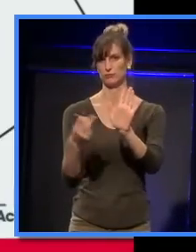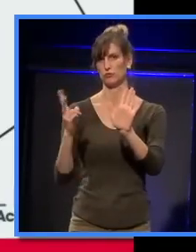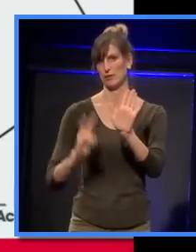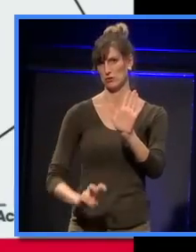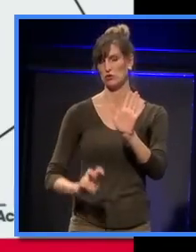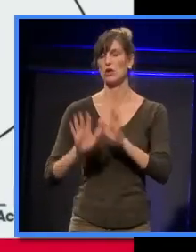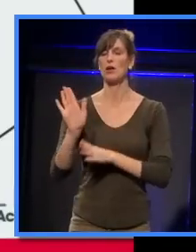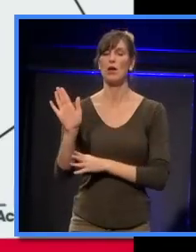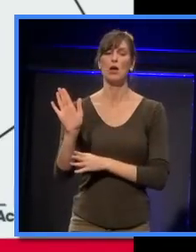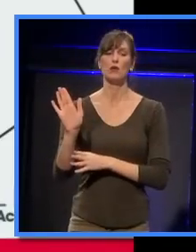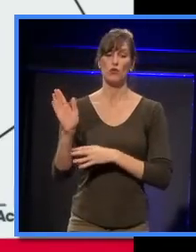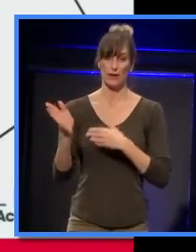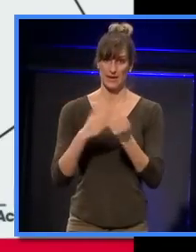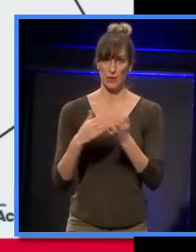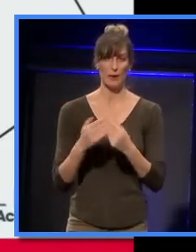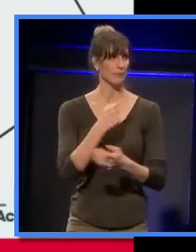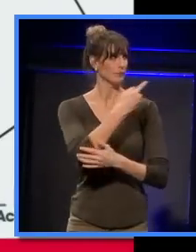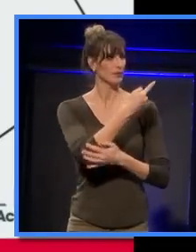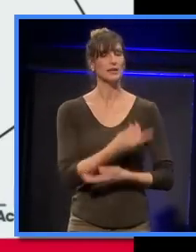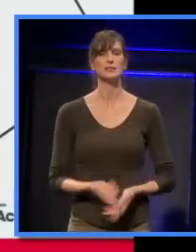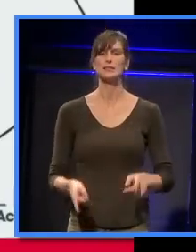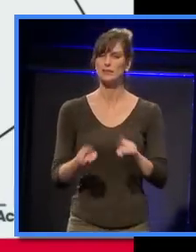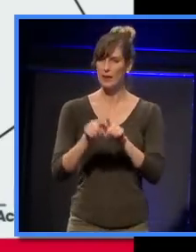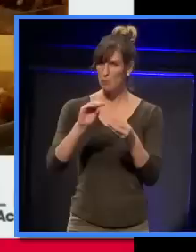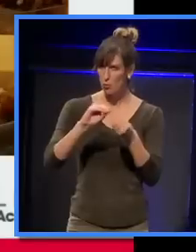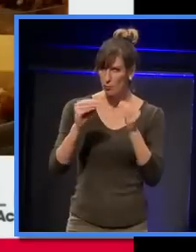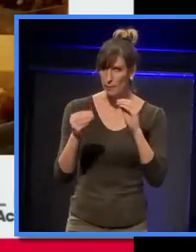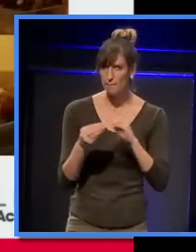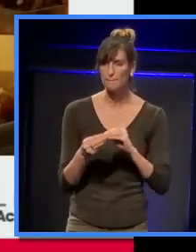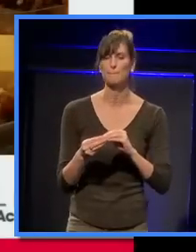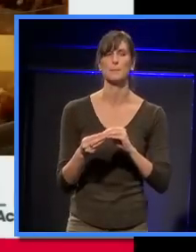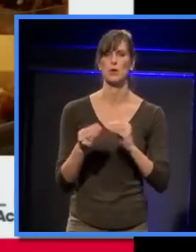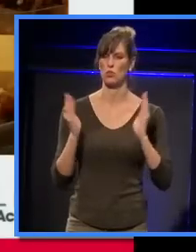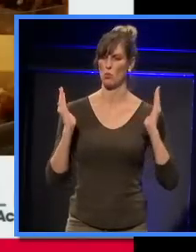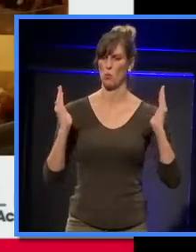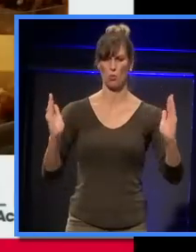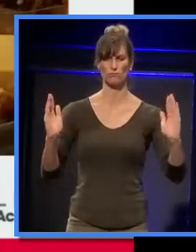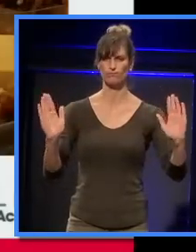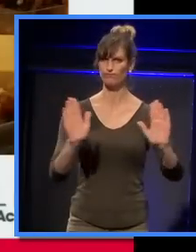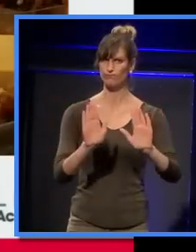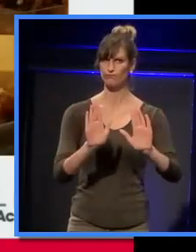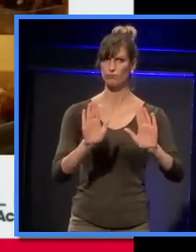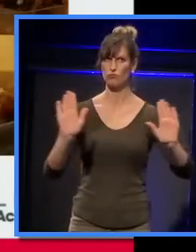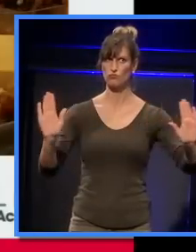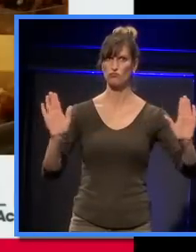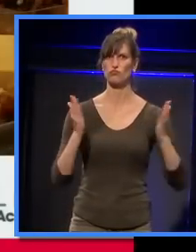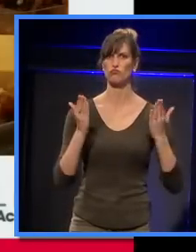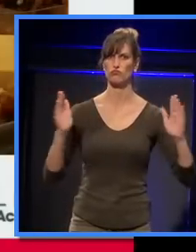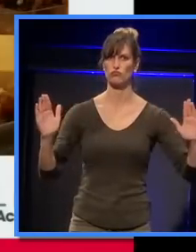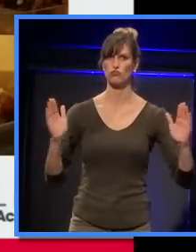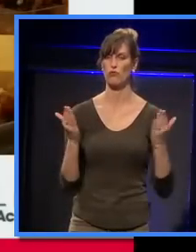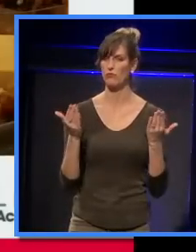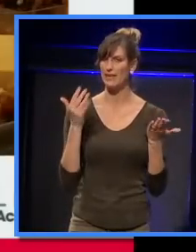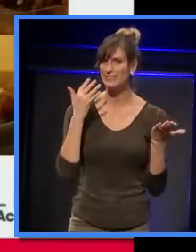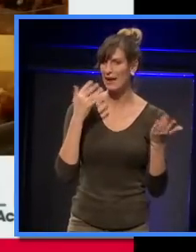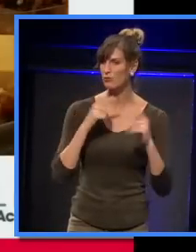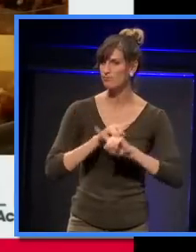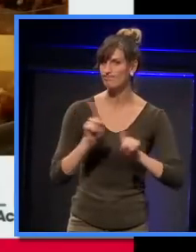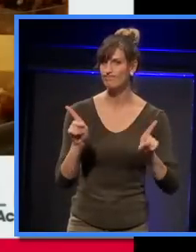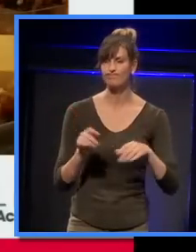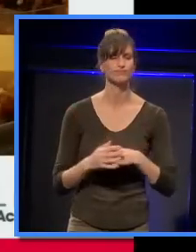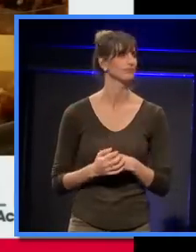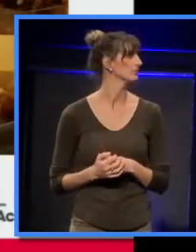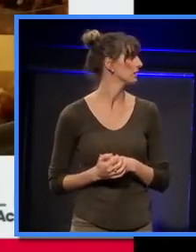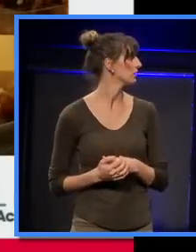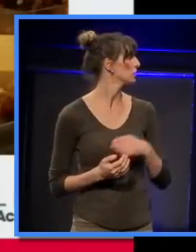you've got the same problem. They're not inherently provided by the walls of the room. So, you can see here, this